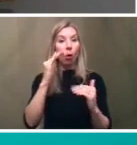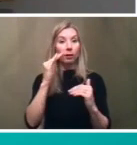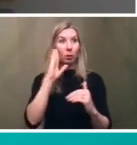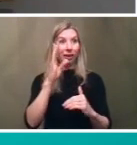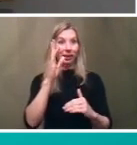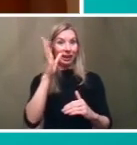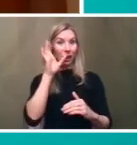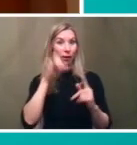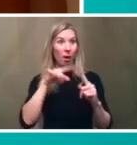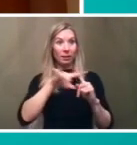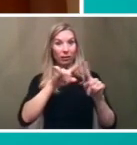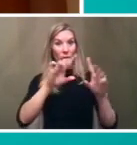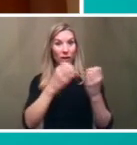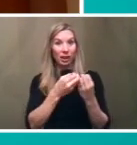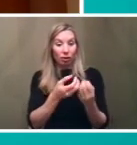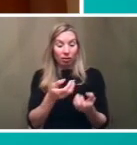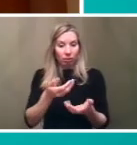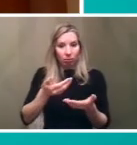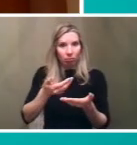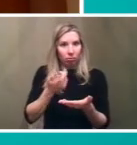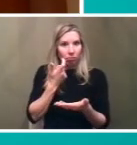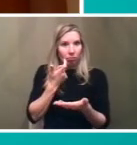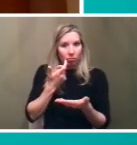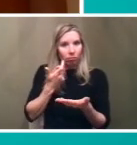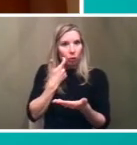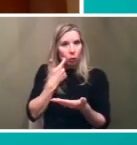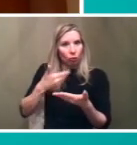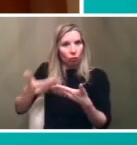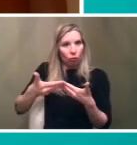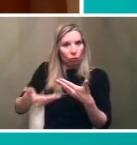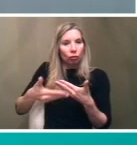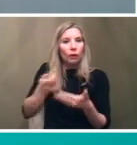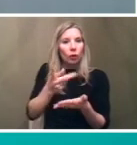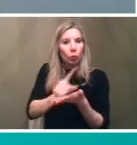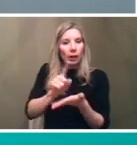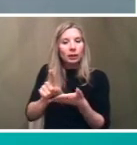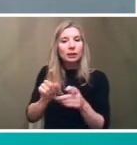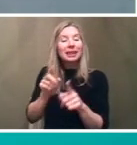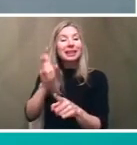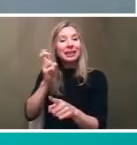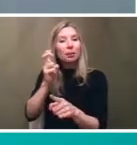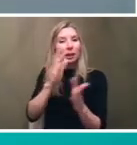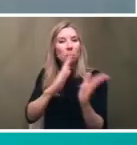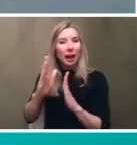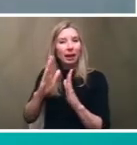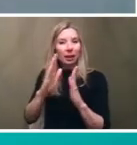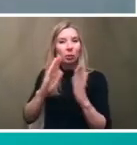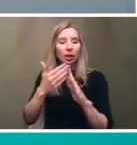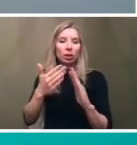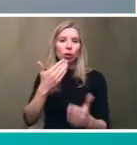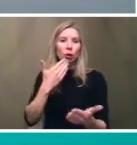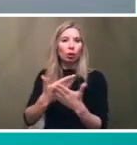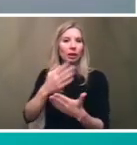um septa septa service planning um does have a good track record of working with community-based organizations